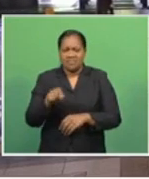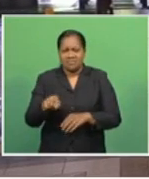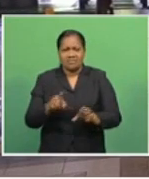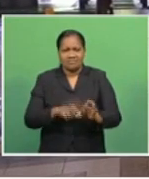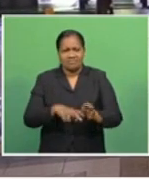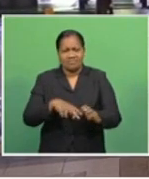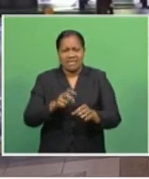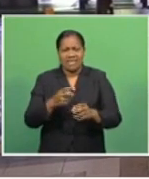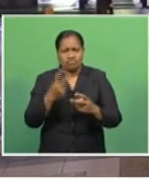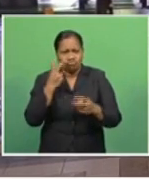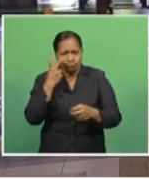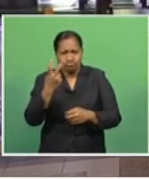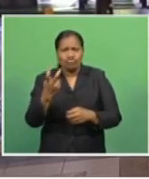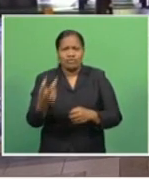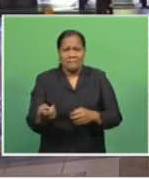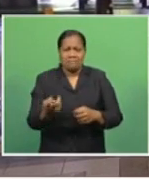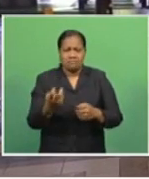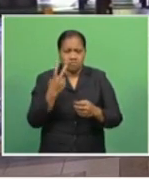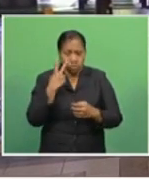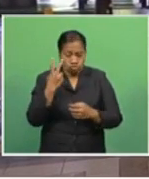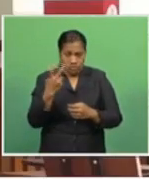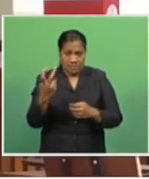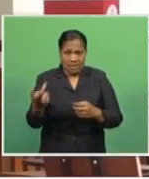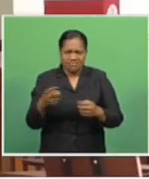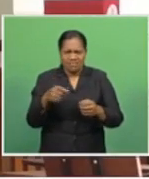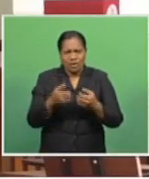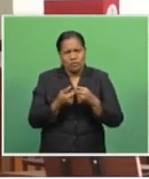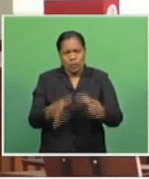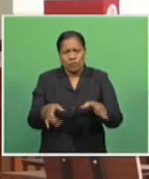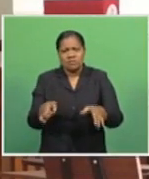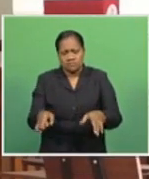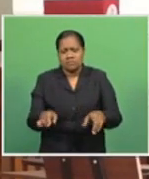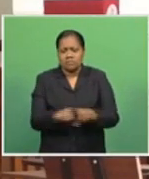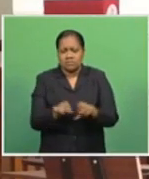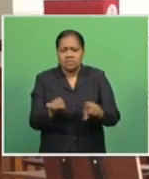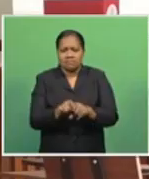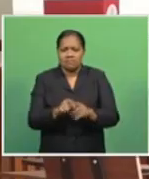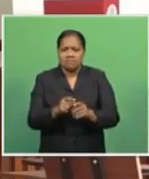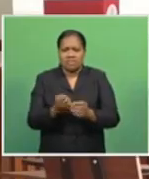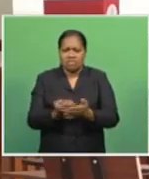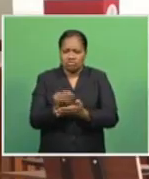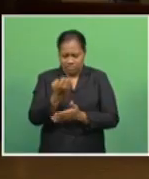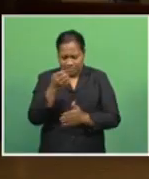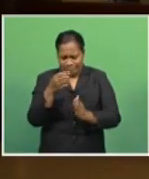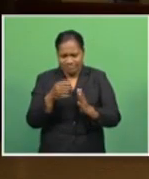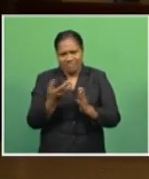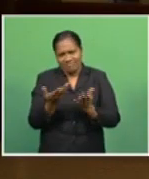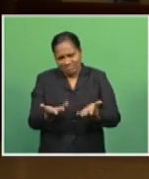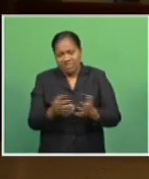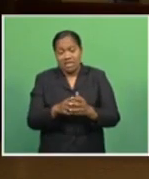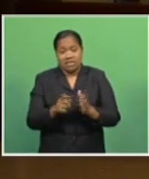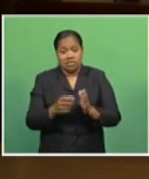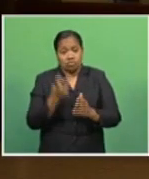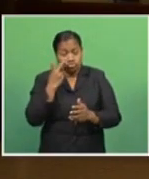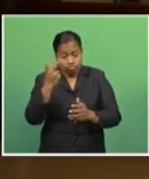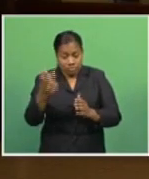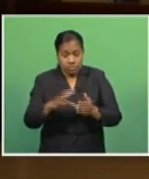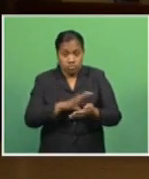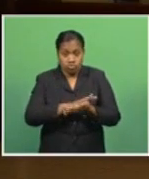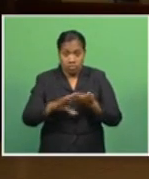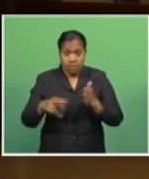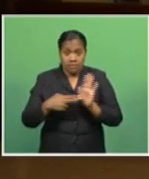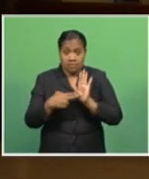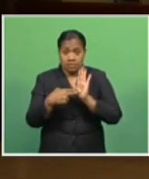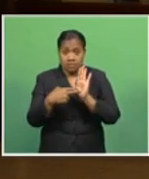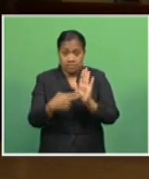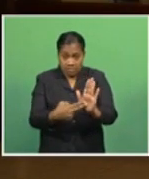by the aviation industry. Dr. Raju highlighted that everything revolves around tourism and the tourist dollar in Nandy, but this is at